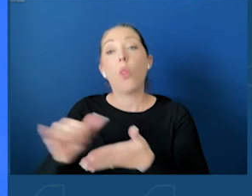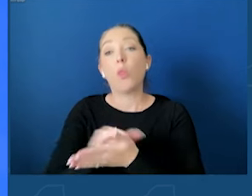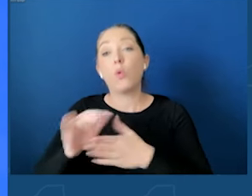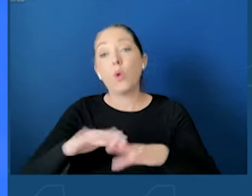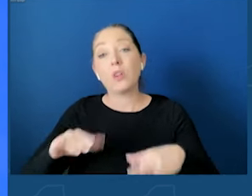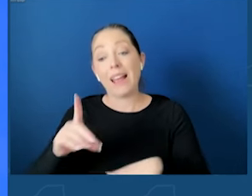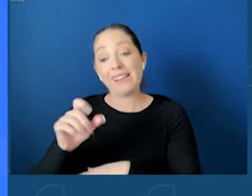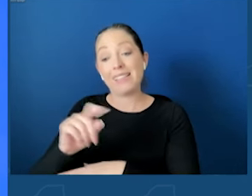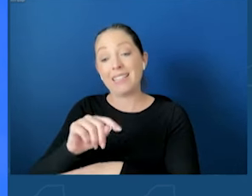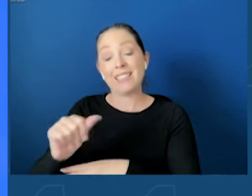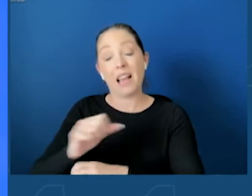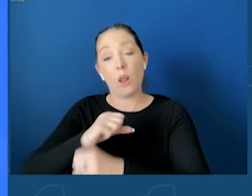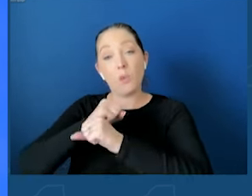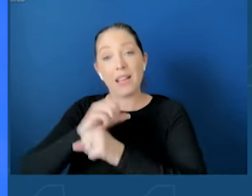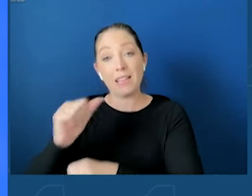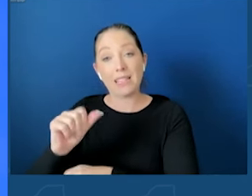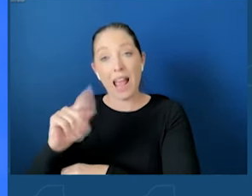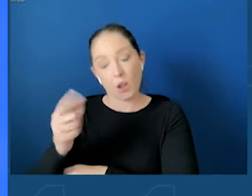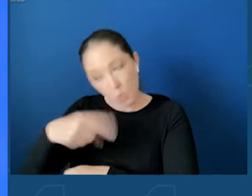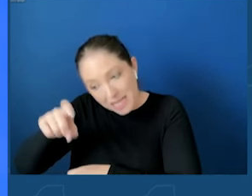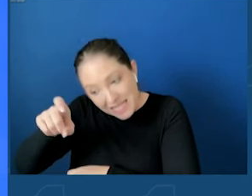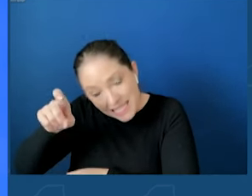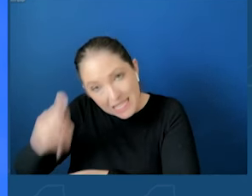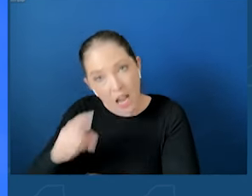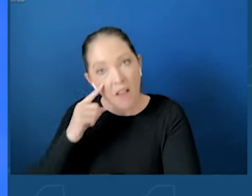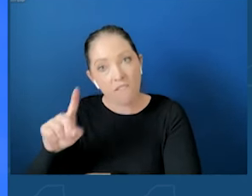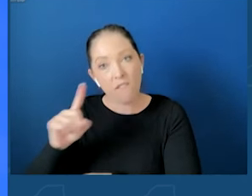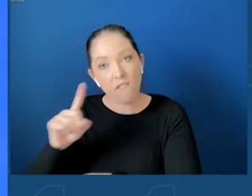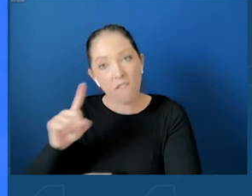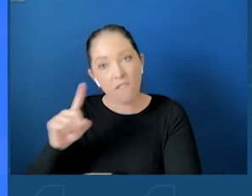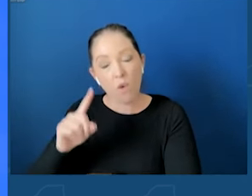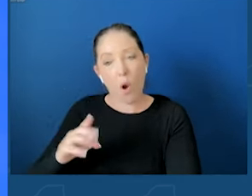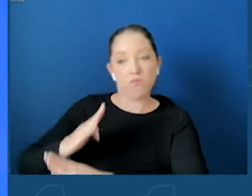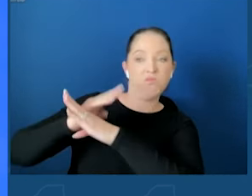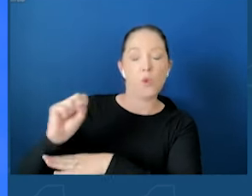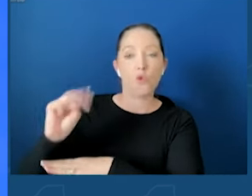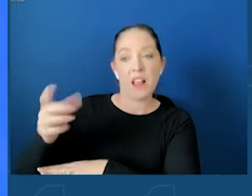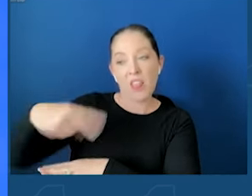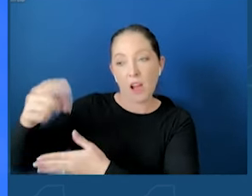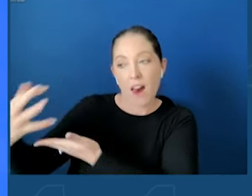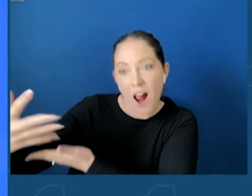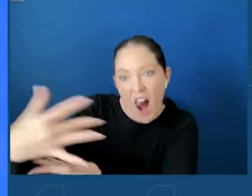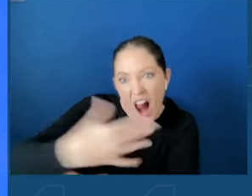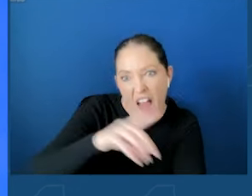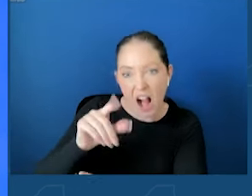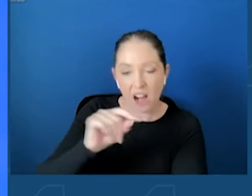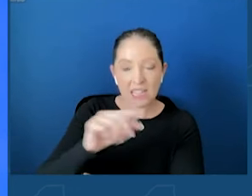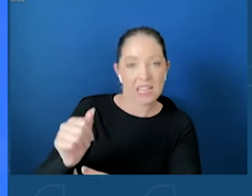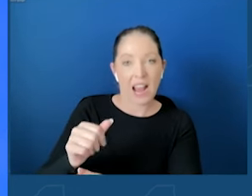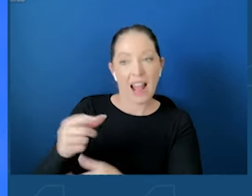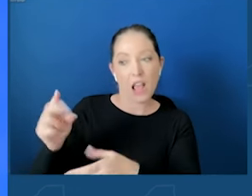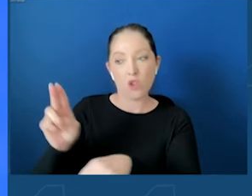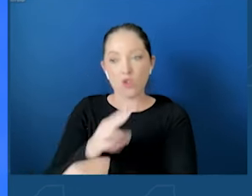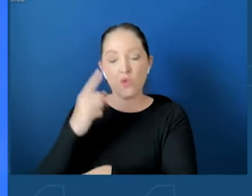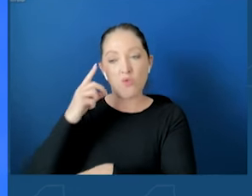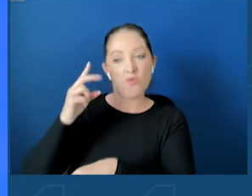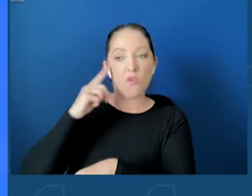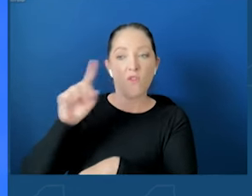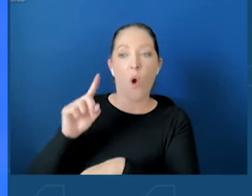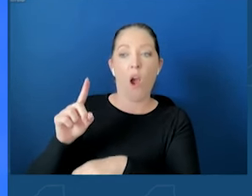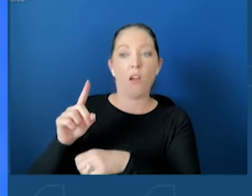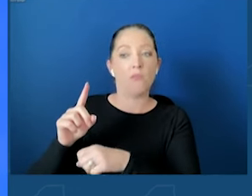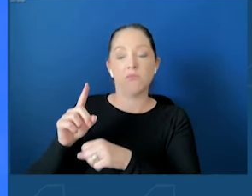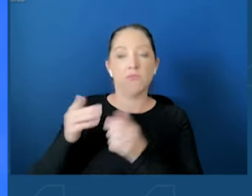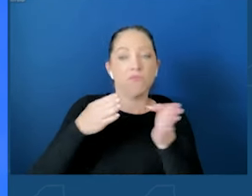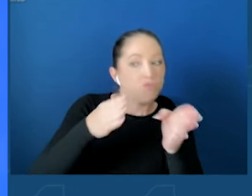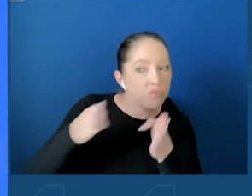stop social media companies from collecting data on our young children and then using it in ways that are going to harm